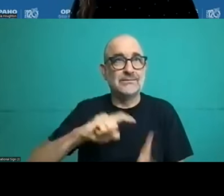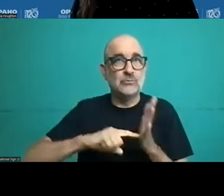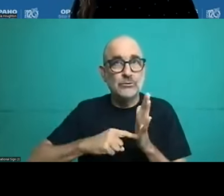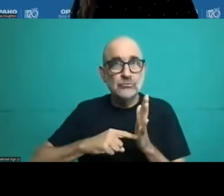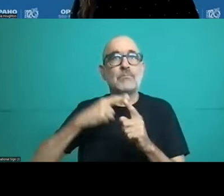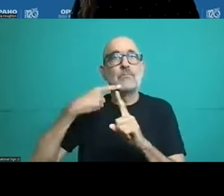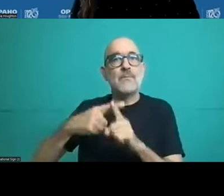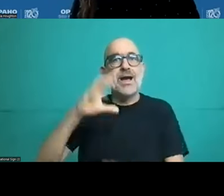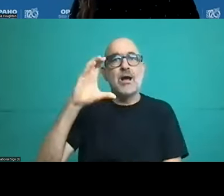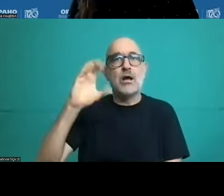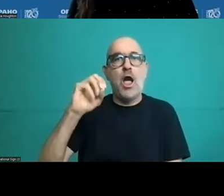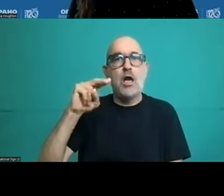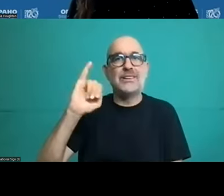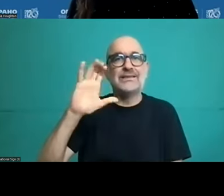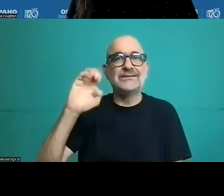invitation.